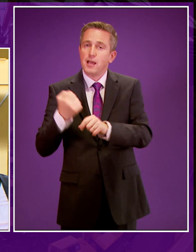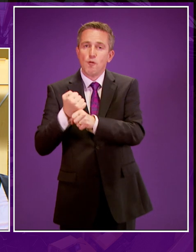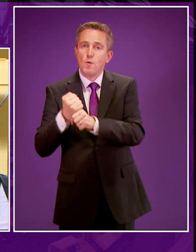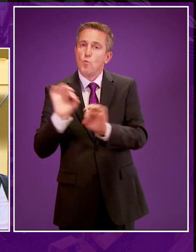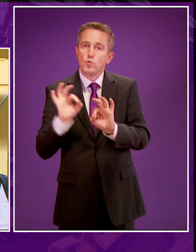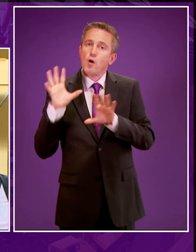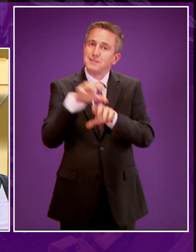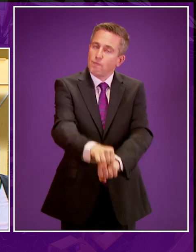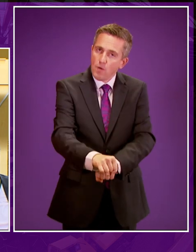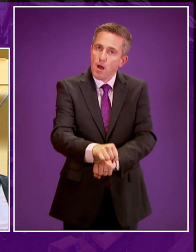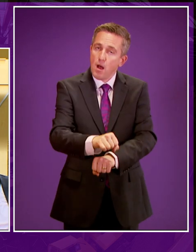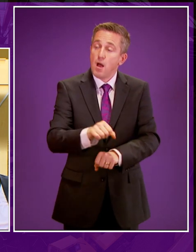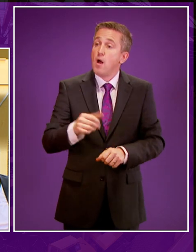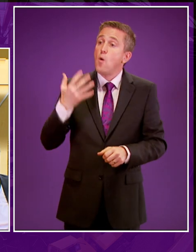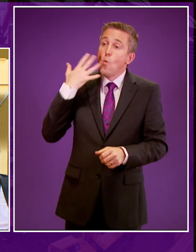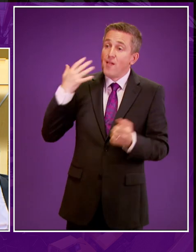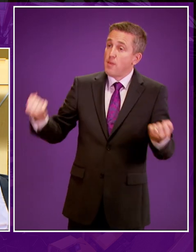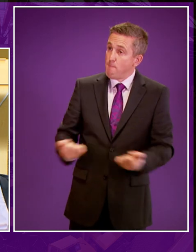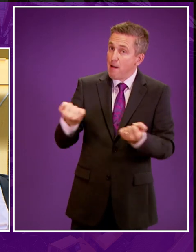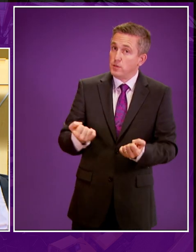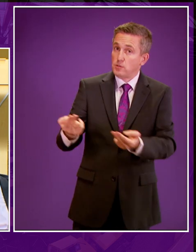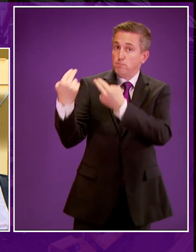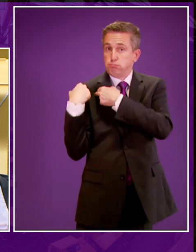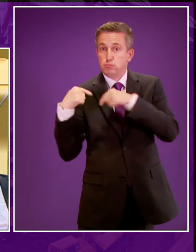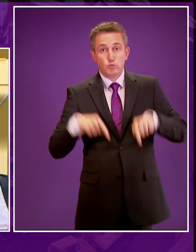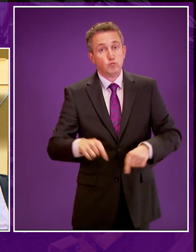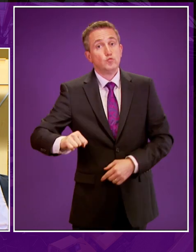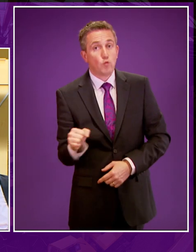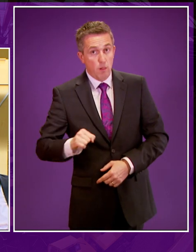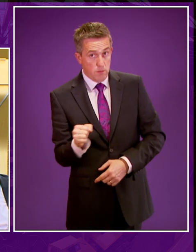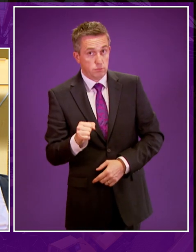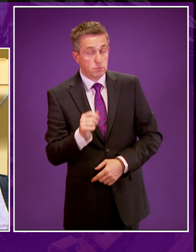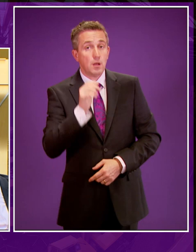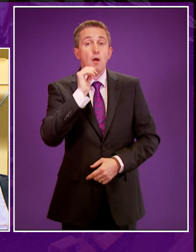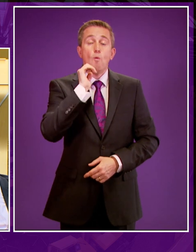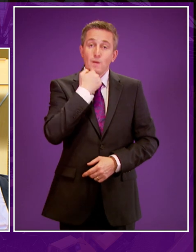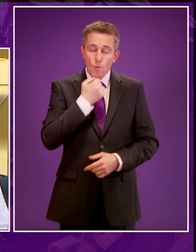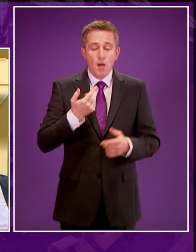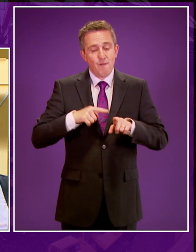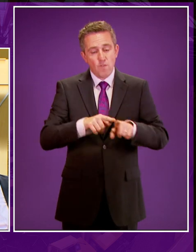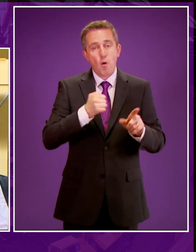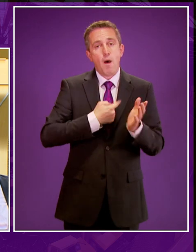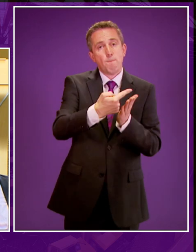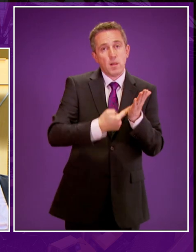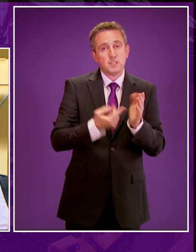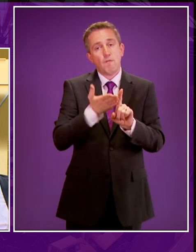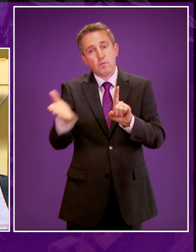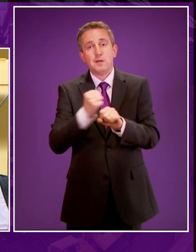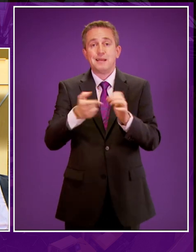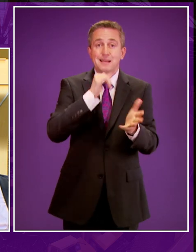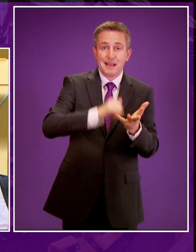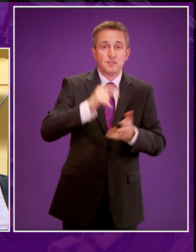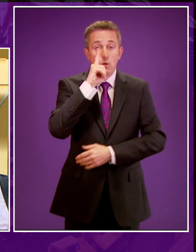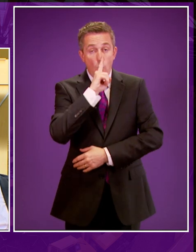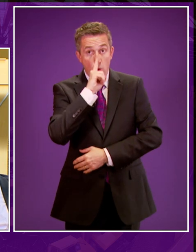Government will take place. When those powers are finally fully devolved, we will discharge them in line with our position on unconventional oil and gas. After this